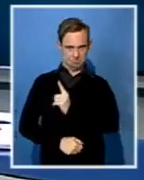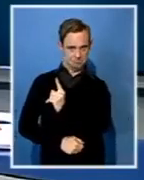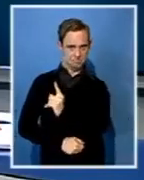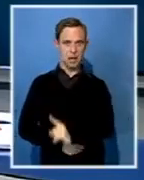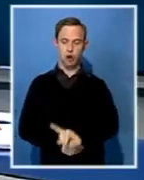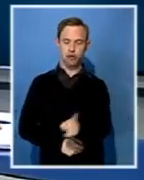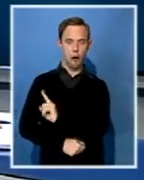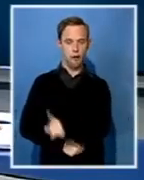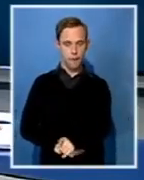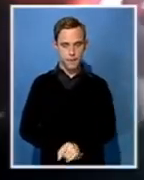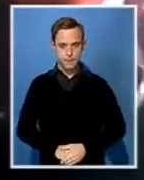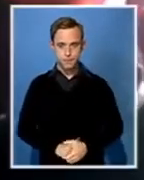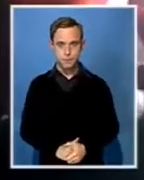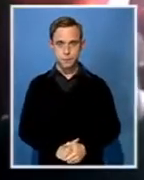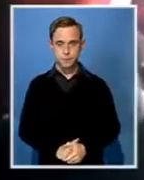warning.